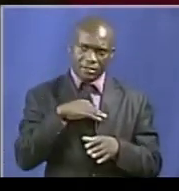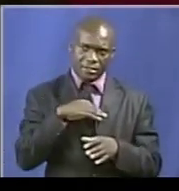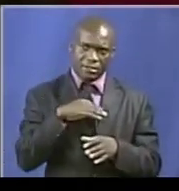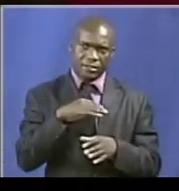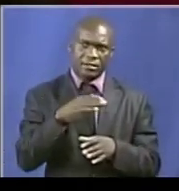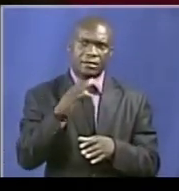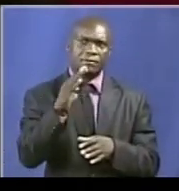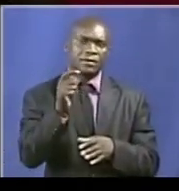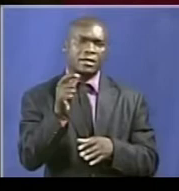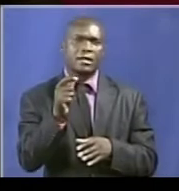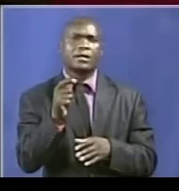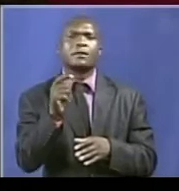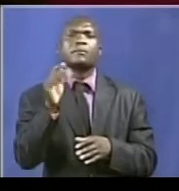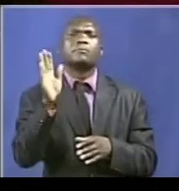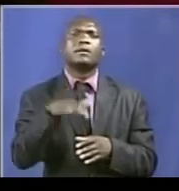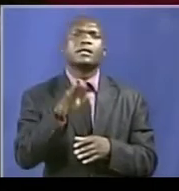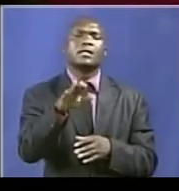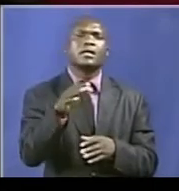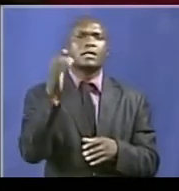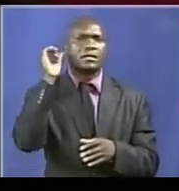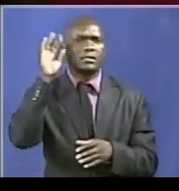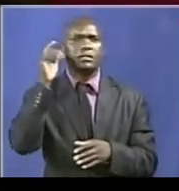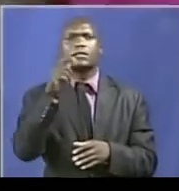She's in intensive care just now.